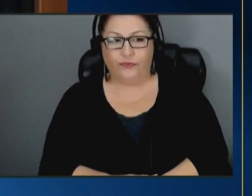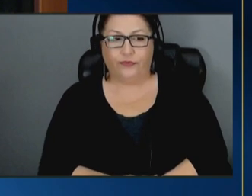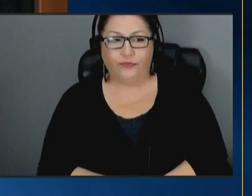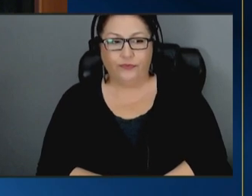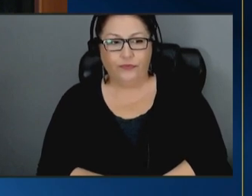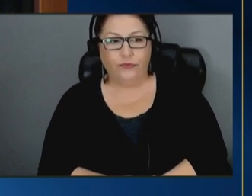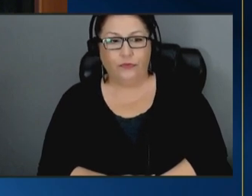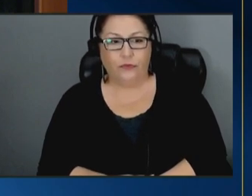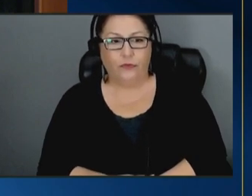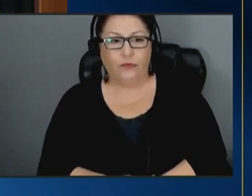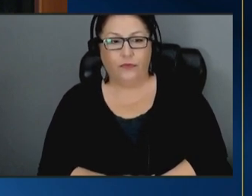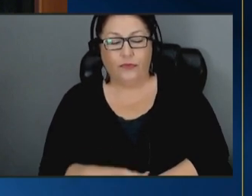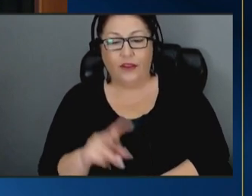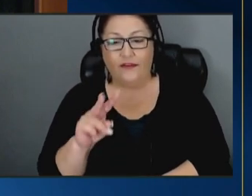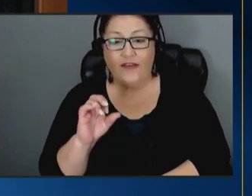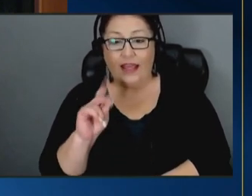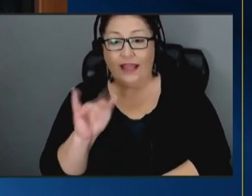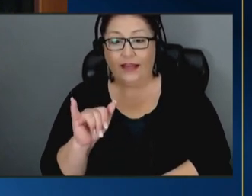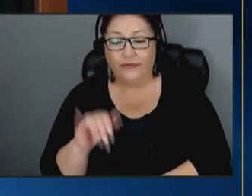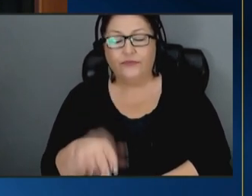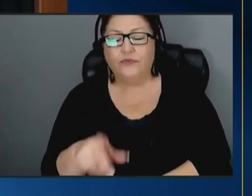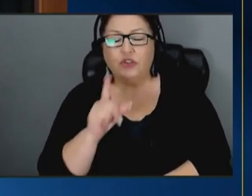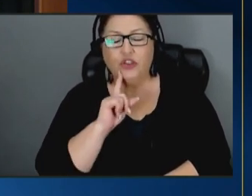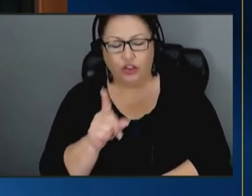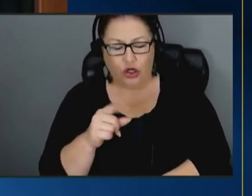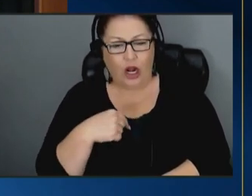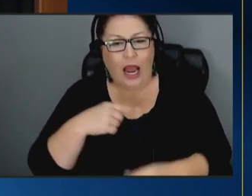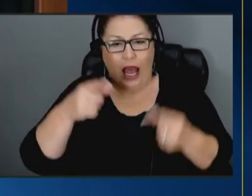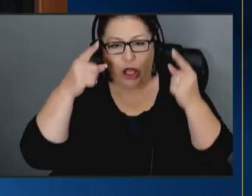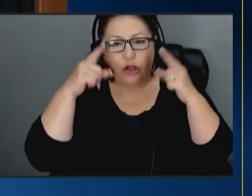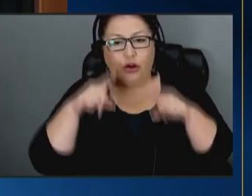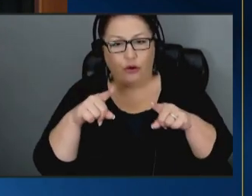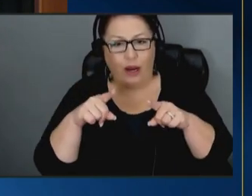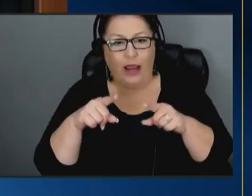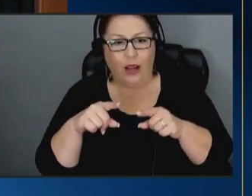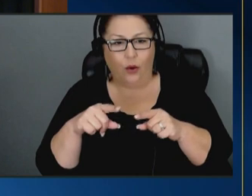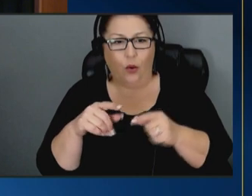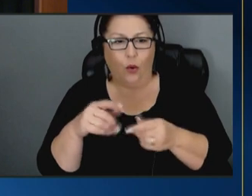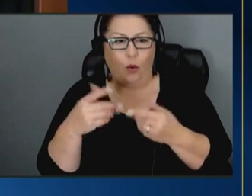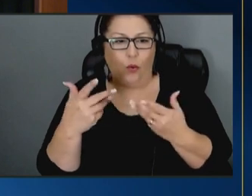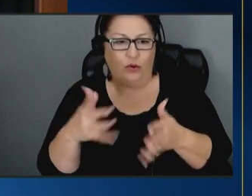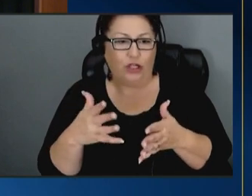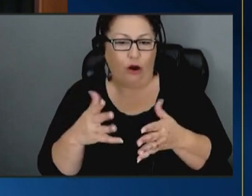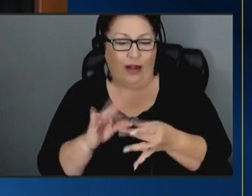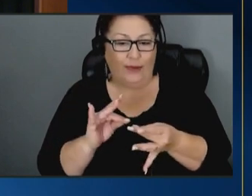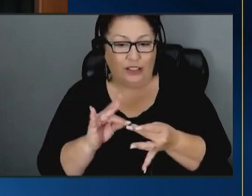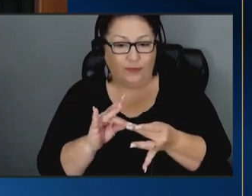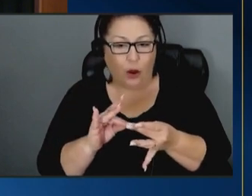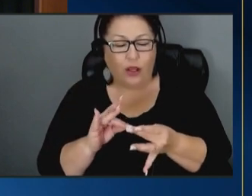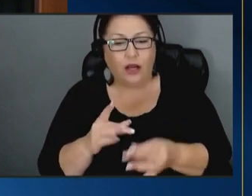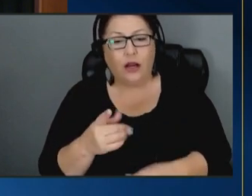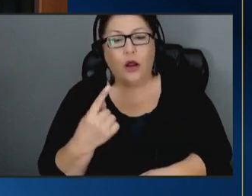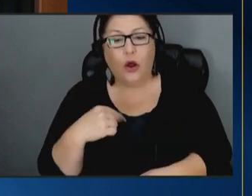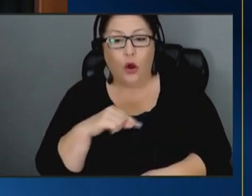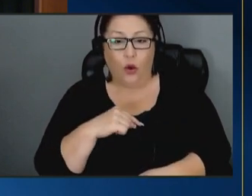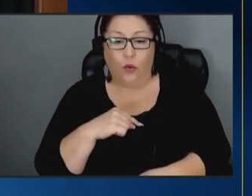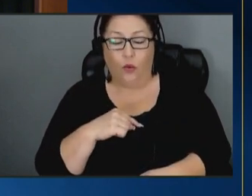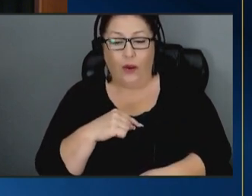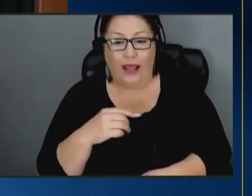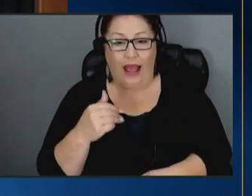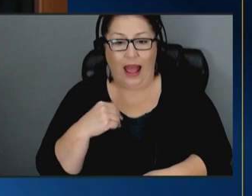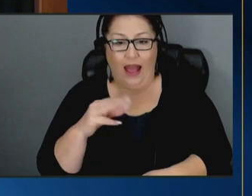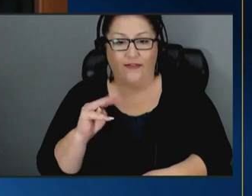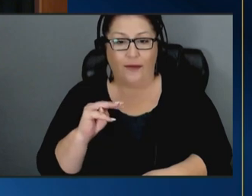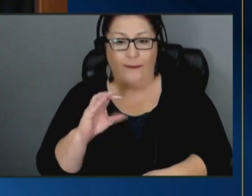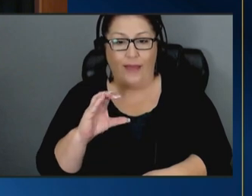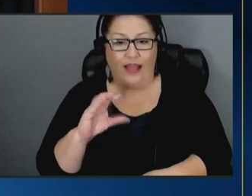sure i i agree with what's already been spoken we have we are a recipient of mcv funding here